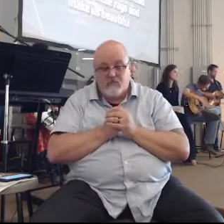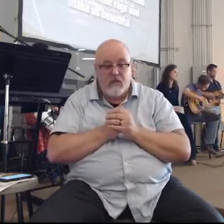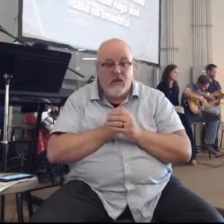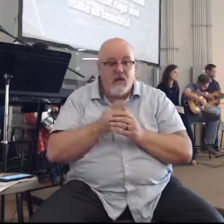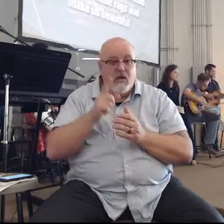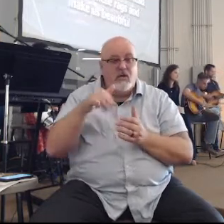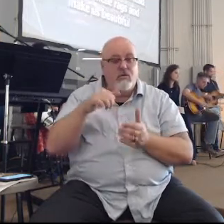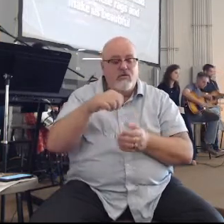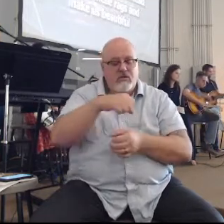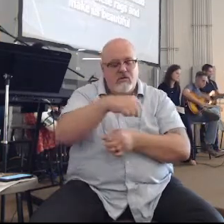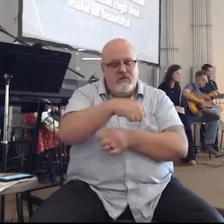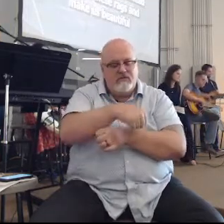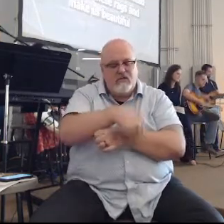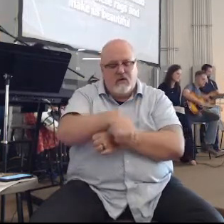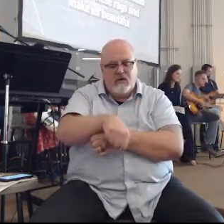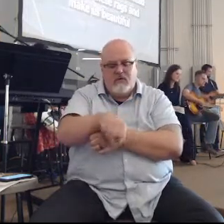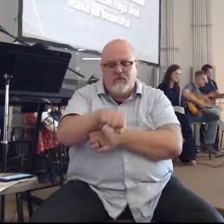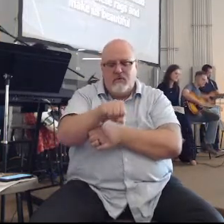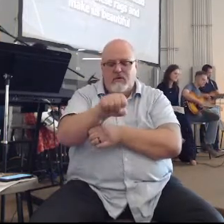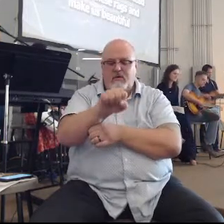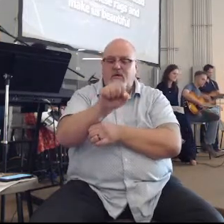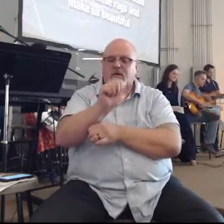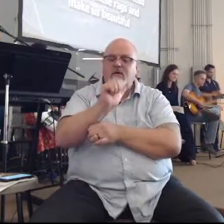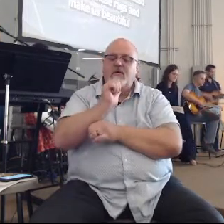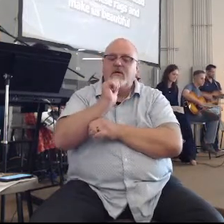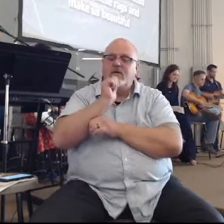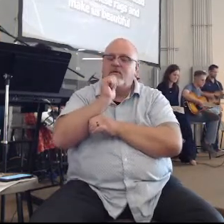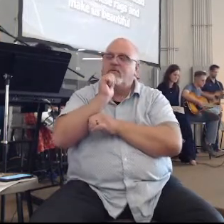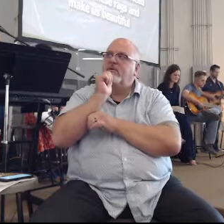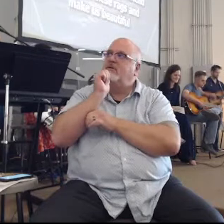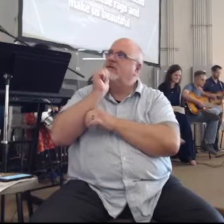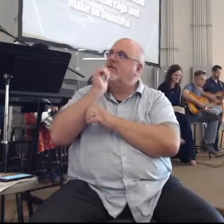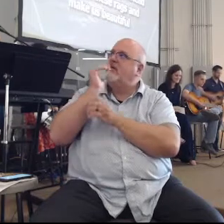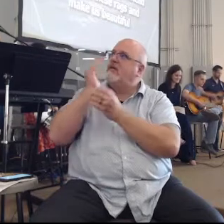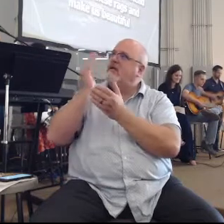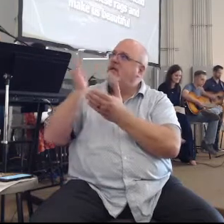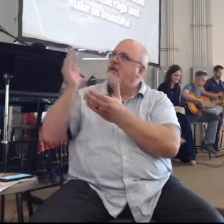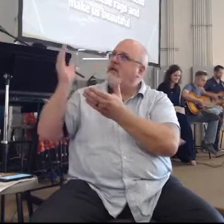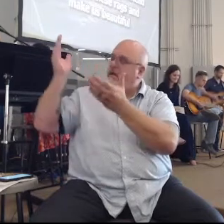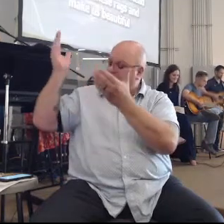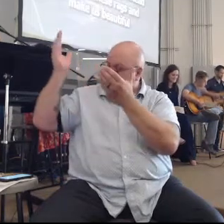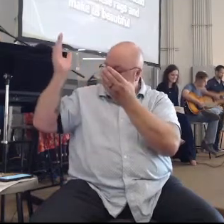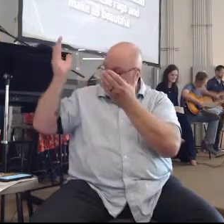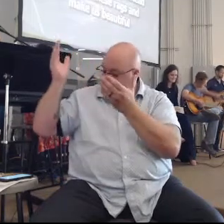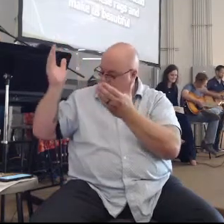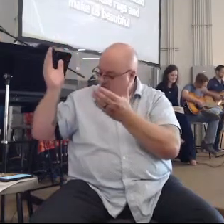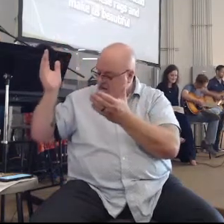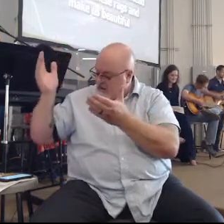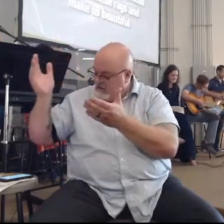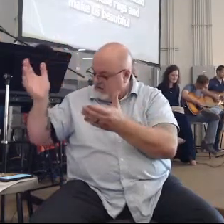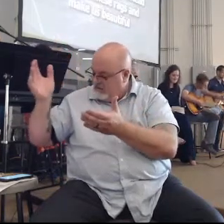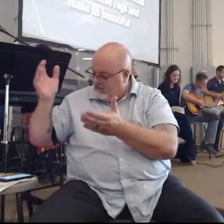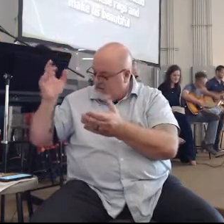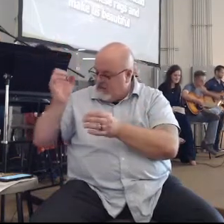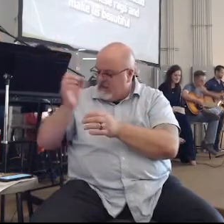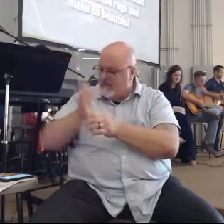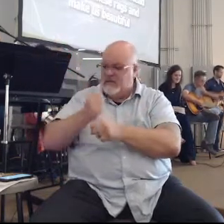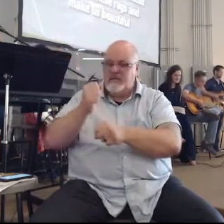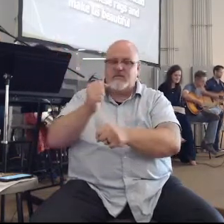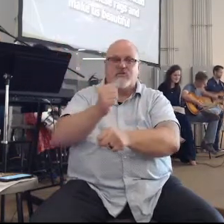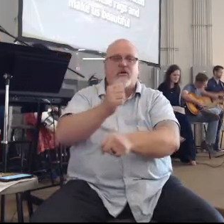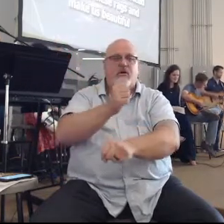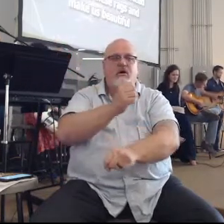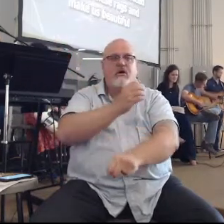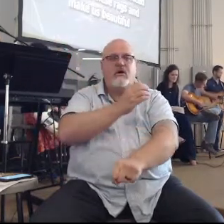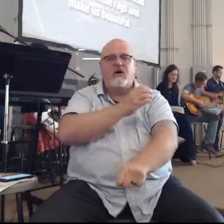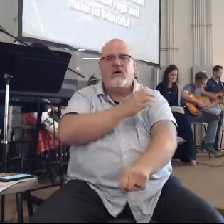You lift our weary head You lift